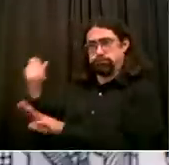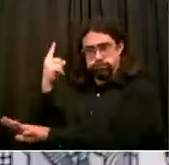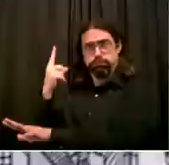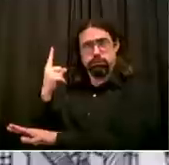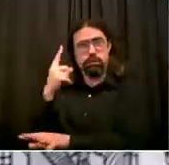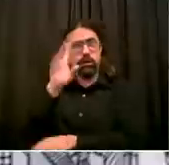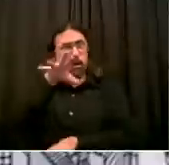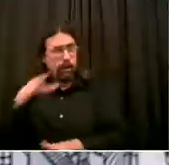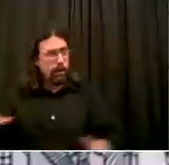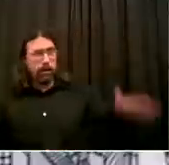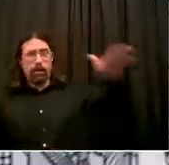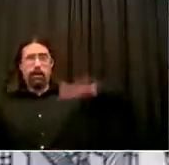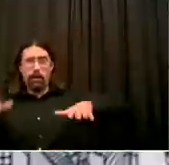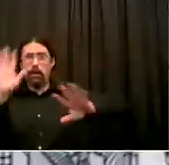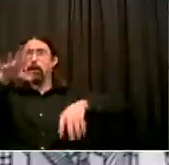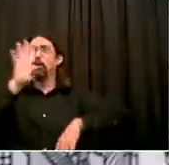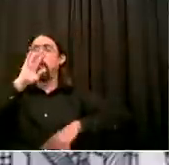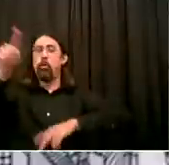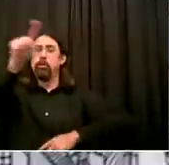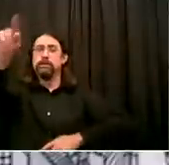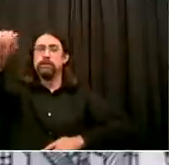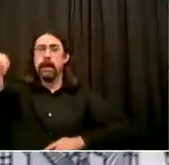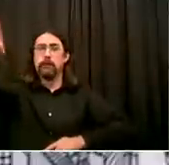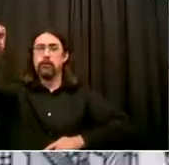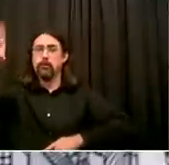state is presenting the information. Go ahead.